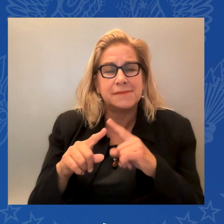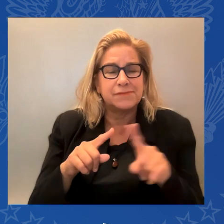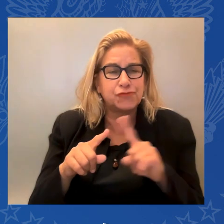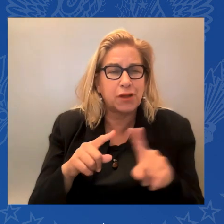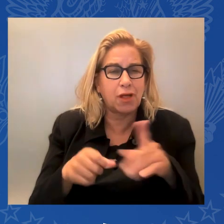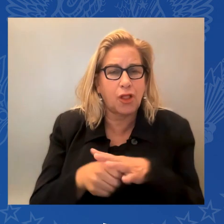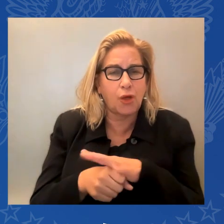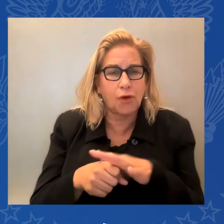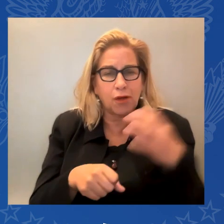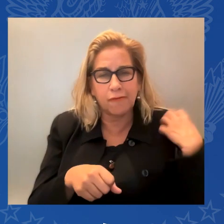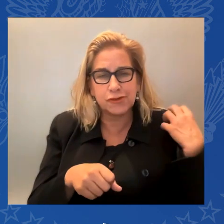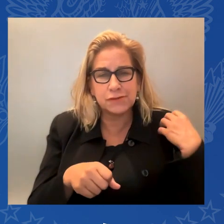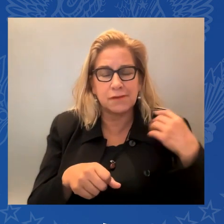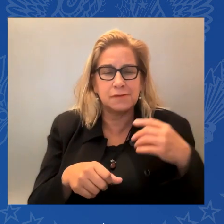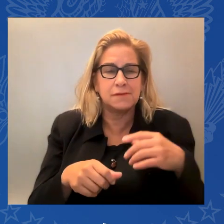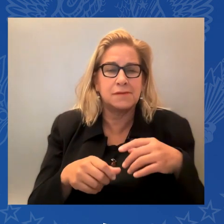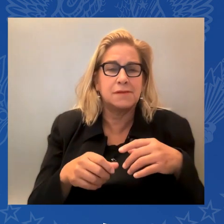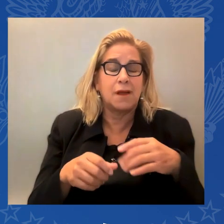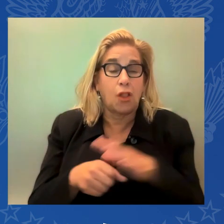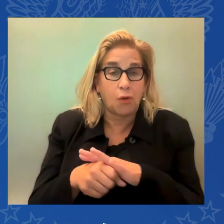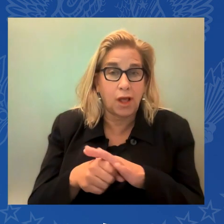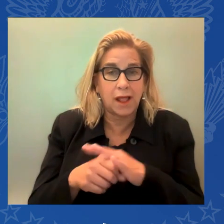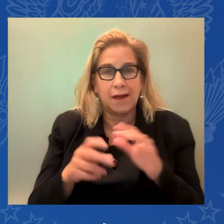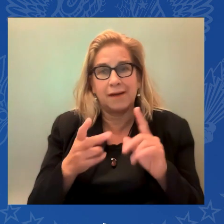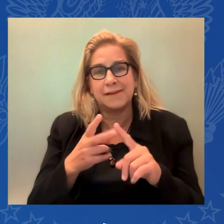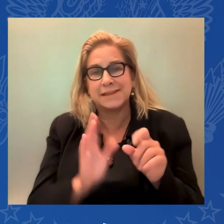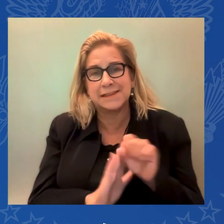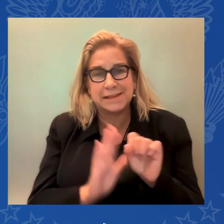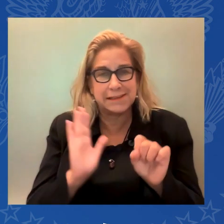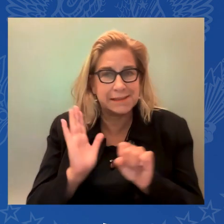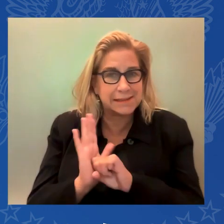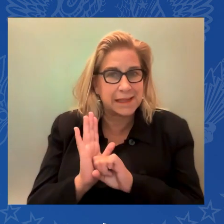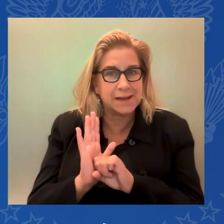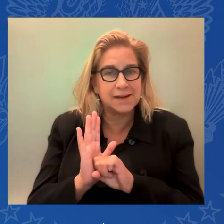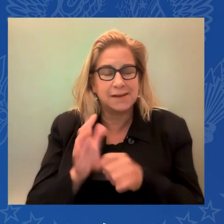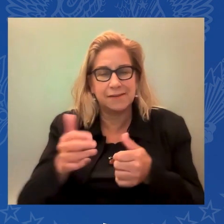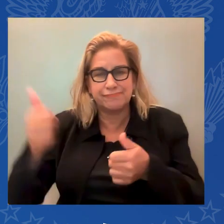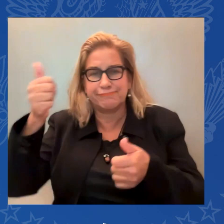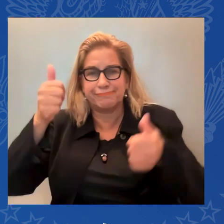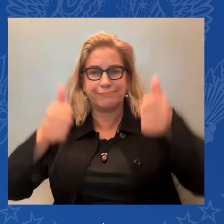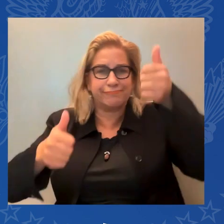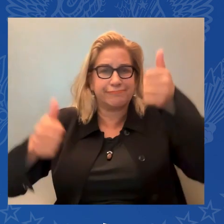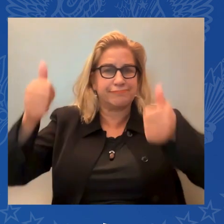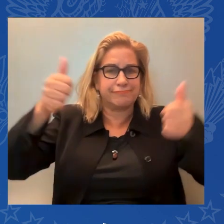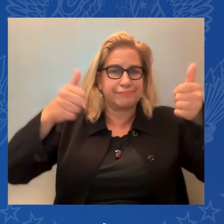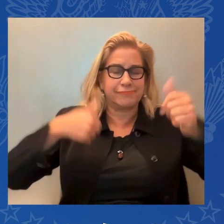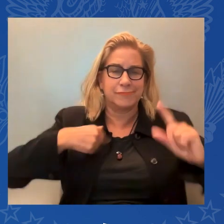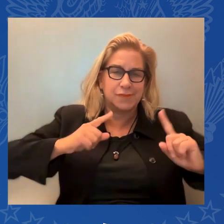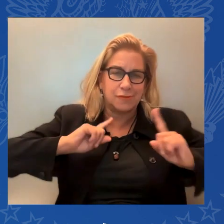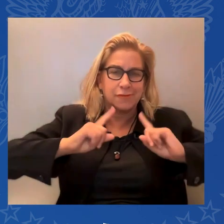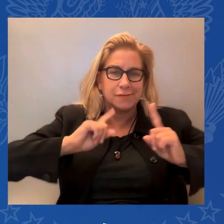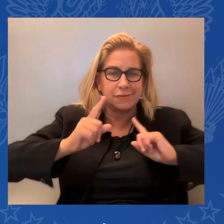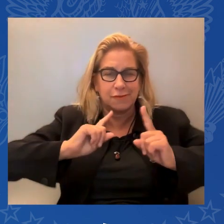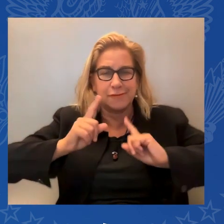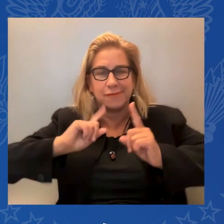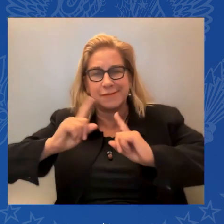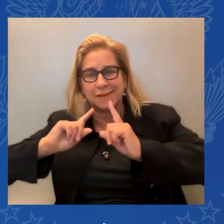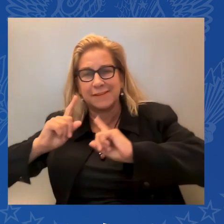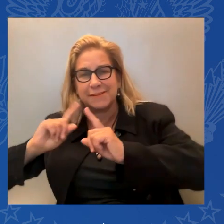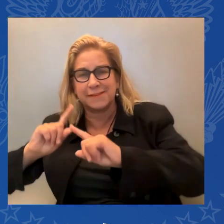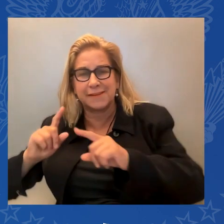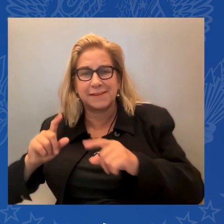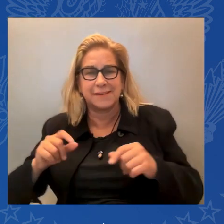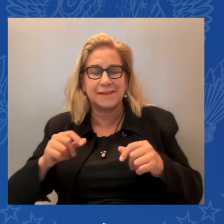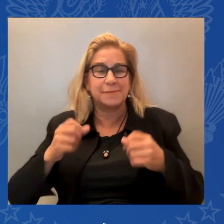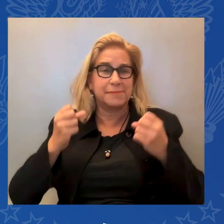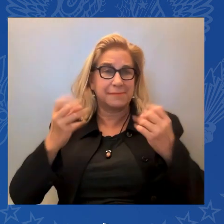And I know a lot of you have friends, not only in Florida, but Puerto Rico, that we